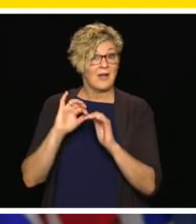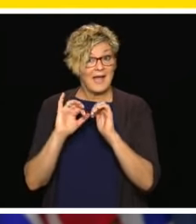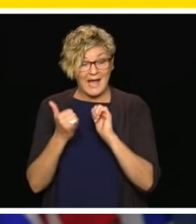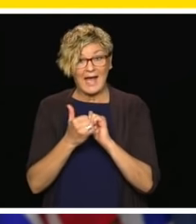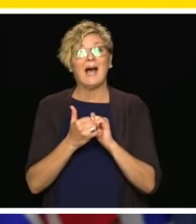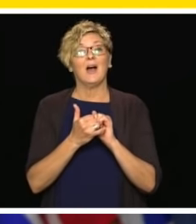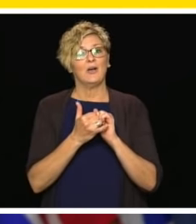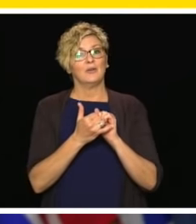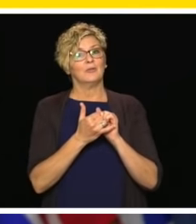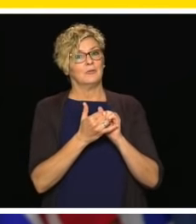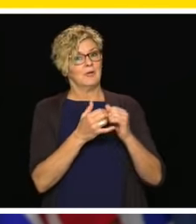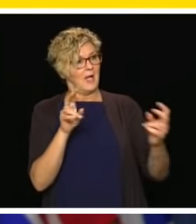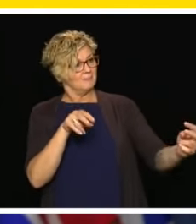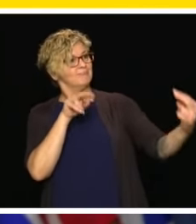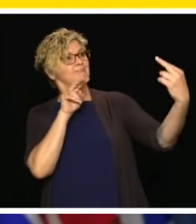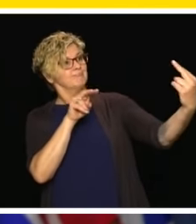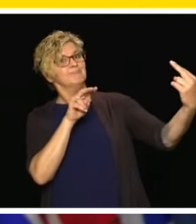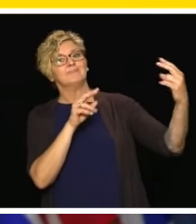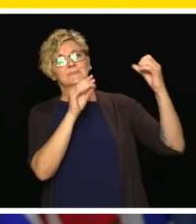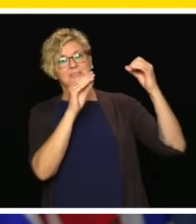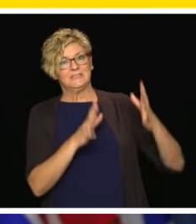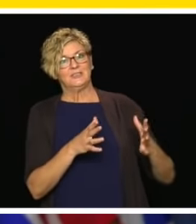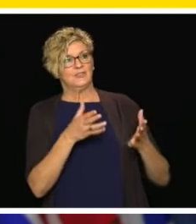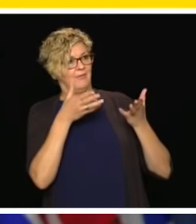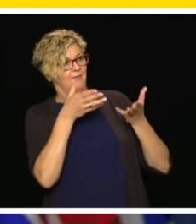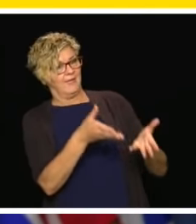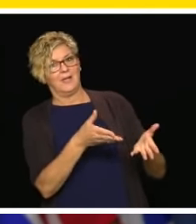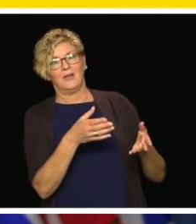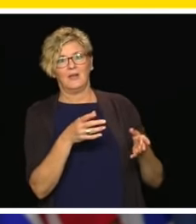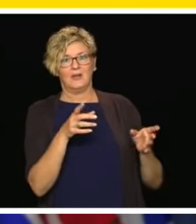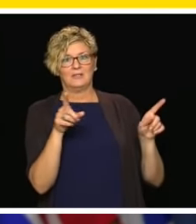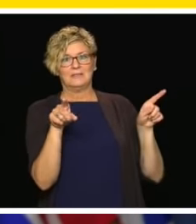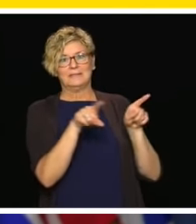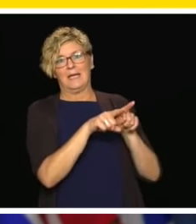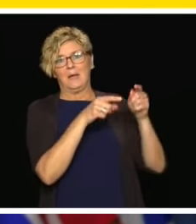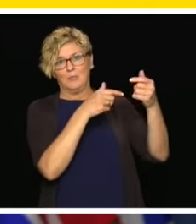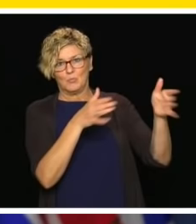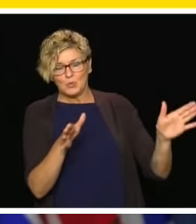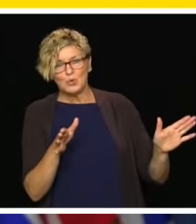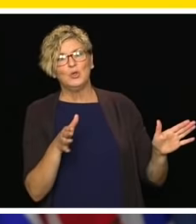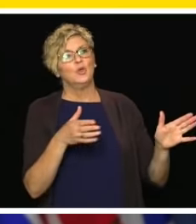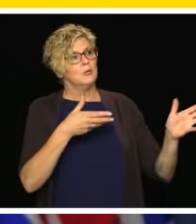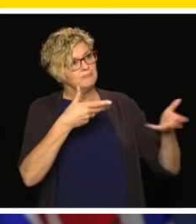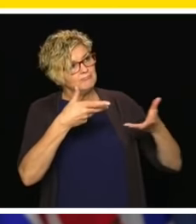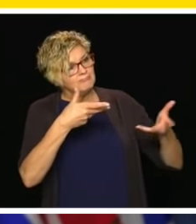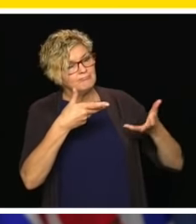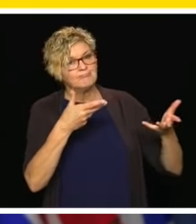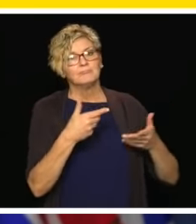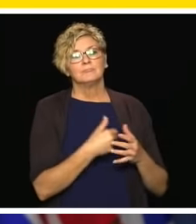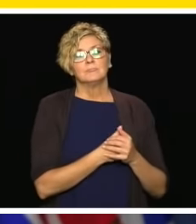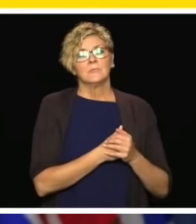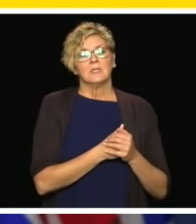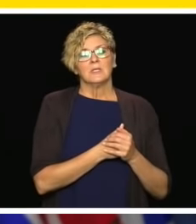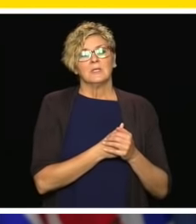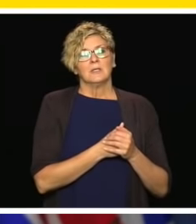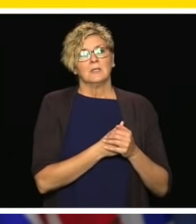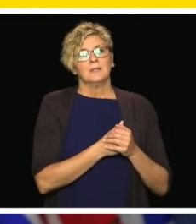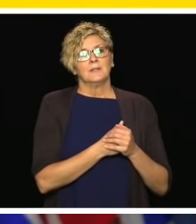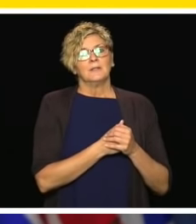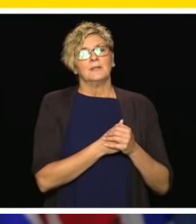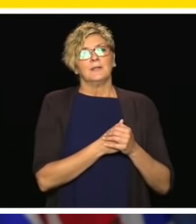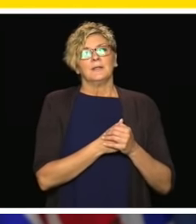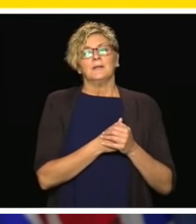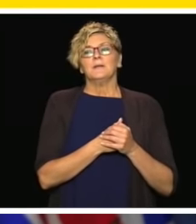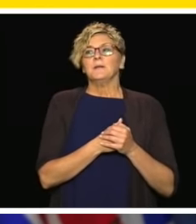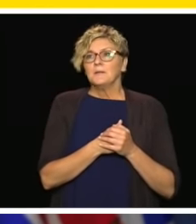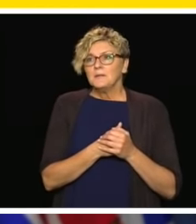question about that. So I think the parent opinion around their experiences has been pretty